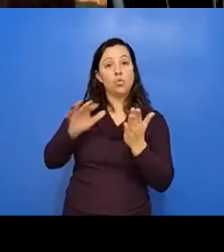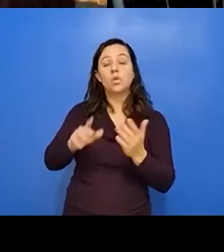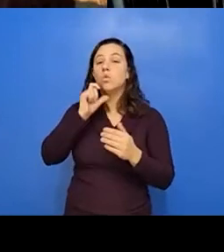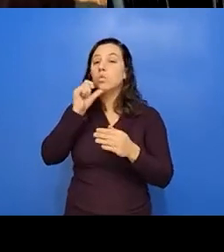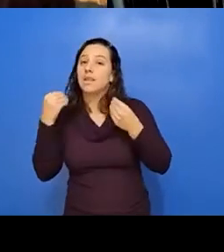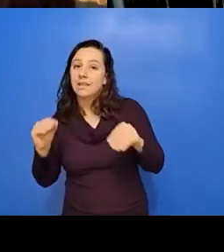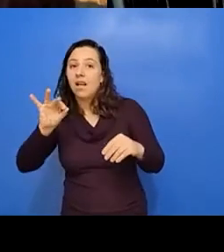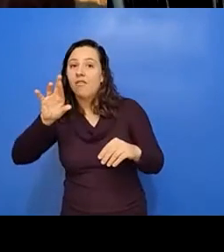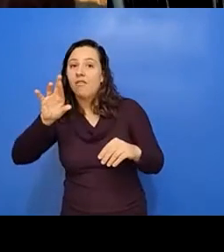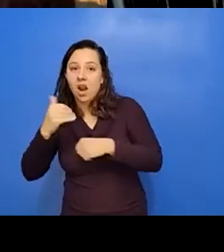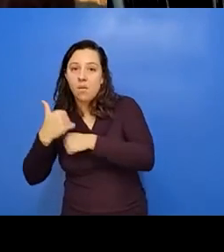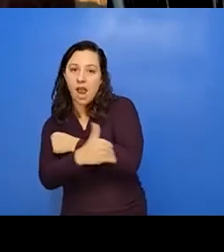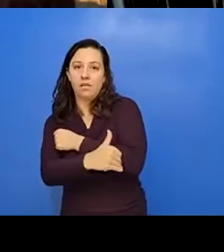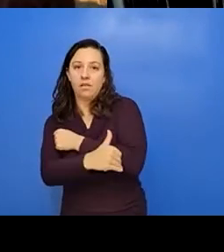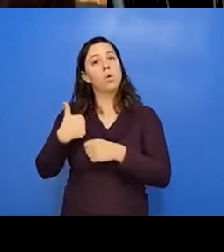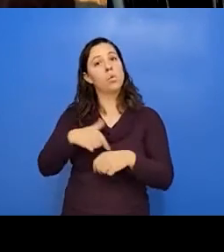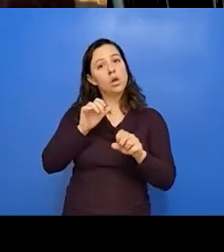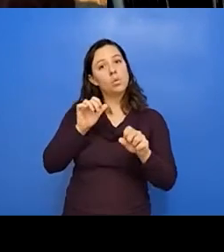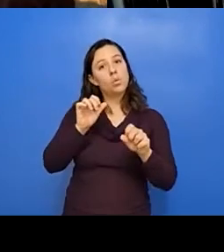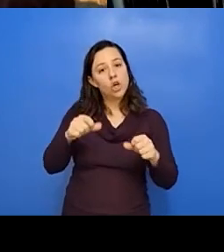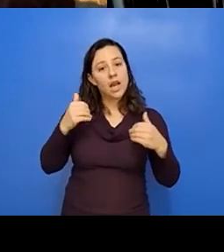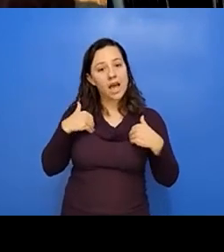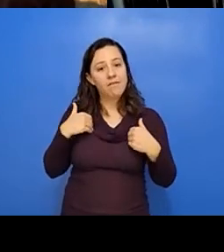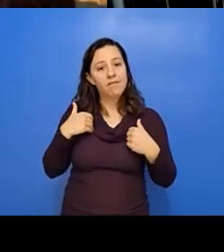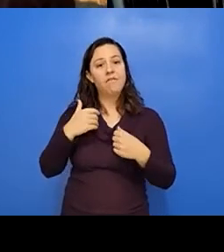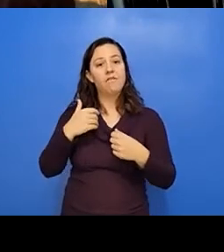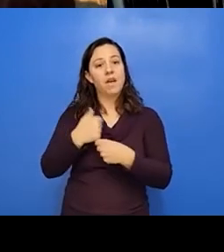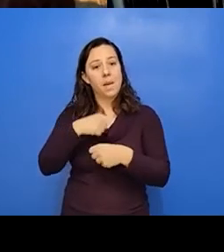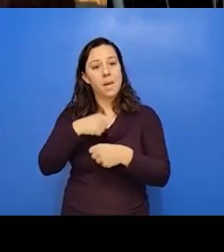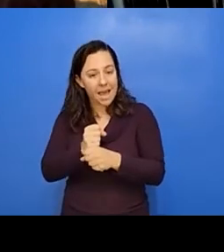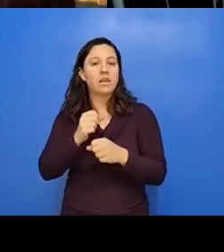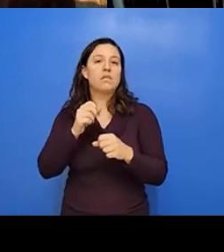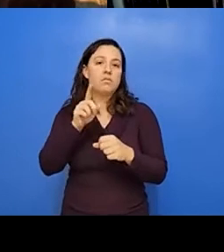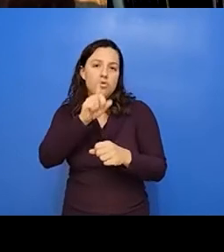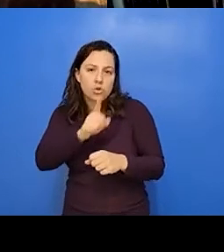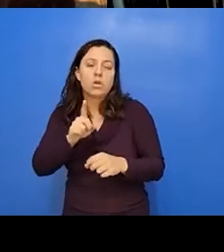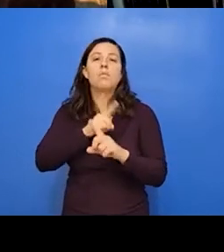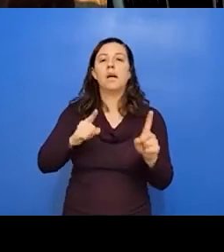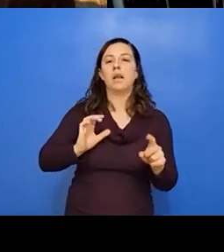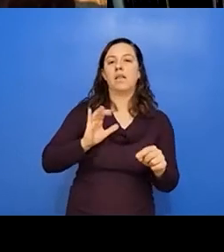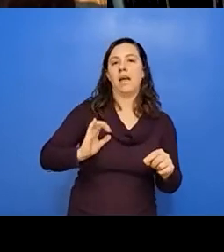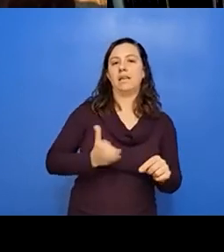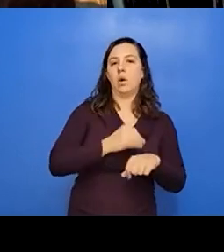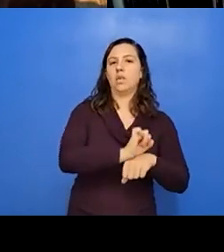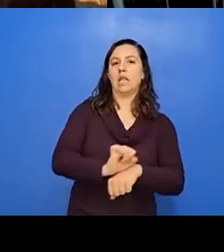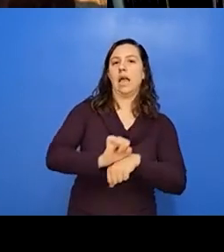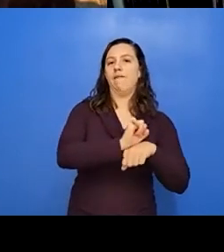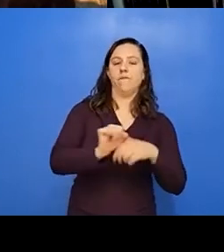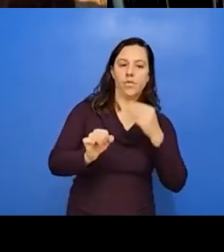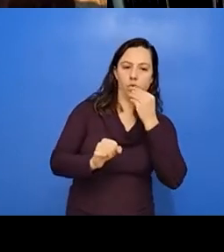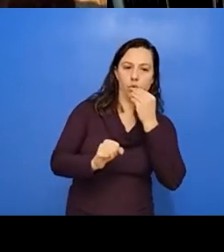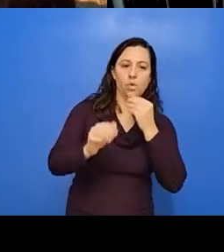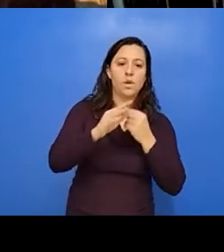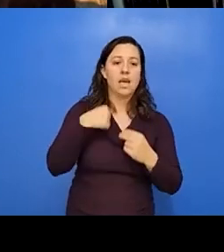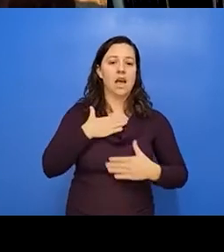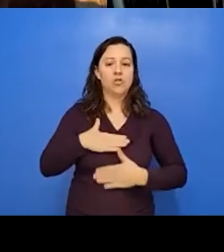and make it every once in a while? Absolutely. But truly it's our slave food. It was what we had to do with our commodities. And I enjoy a good piece